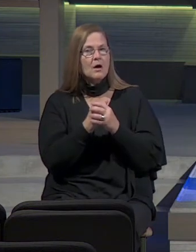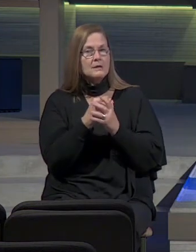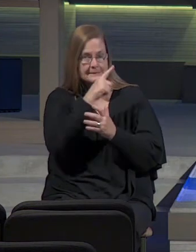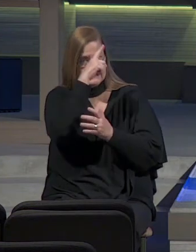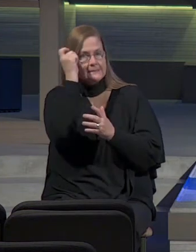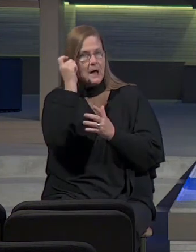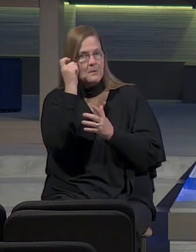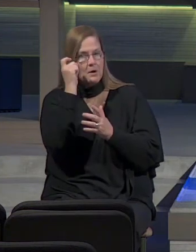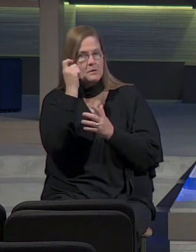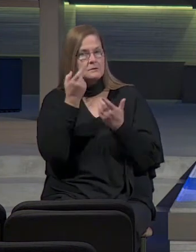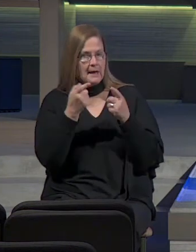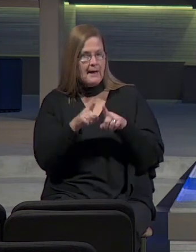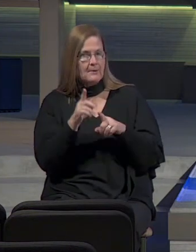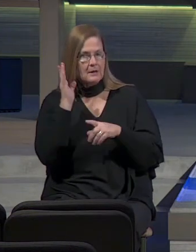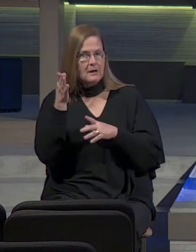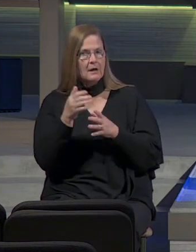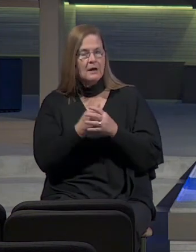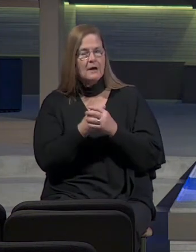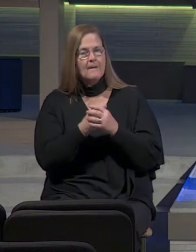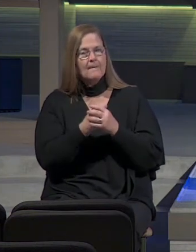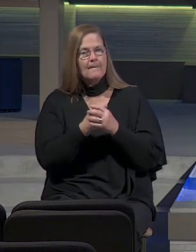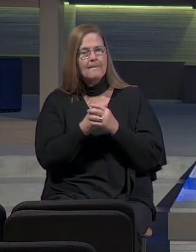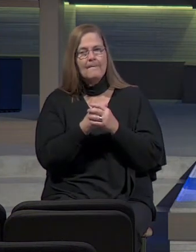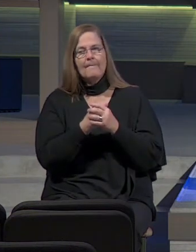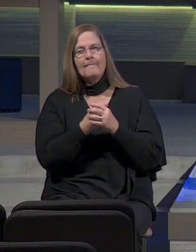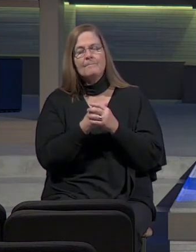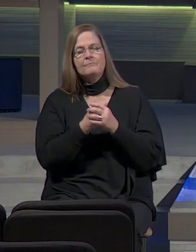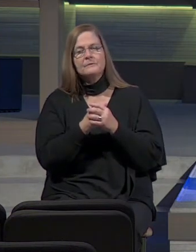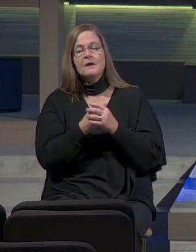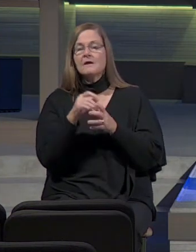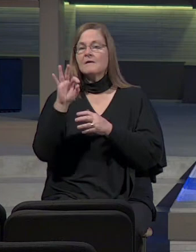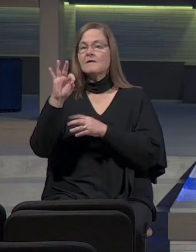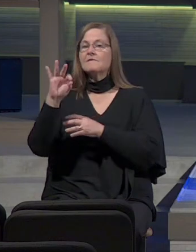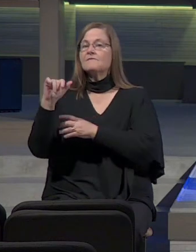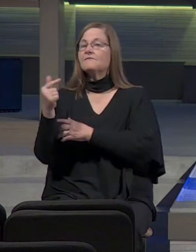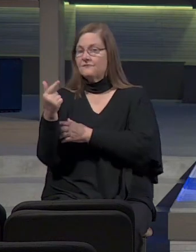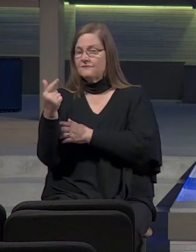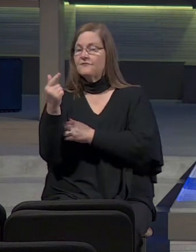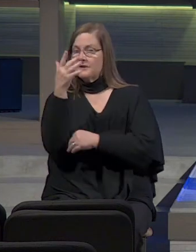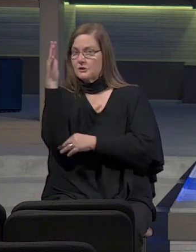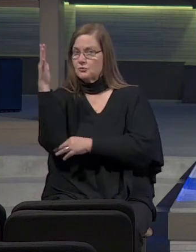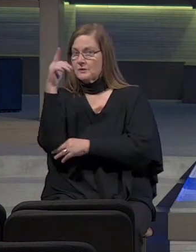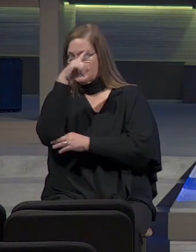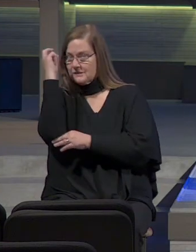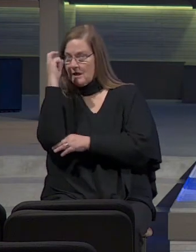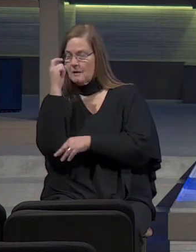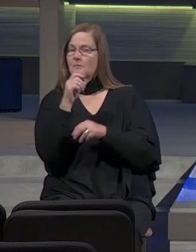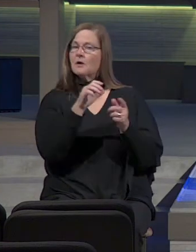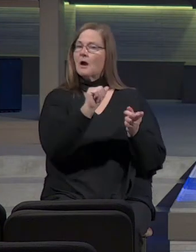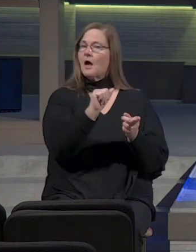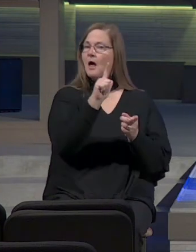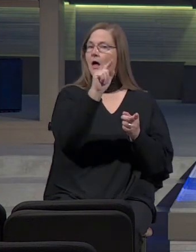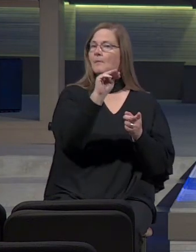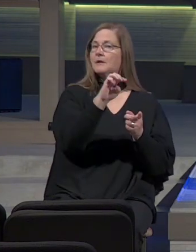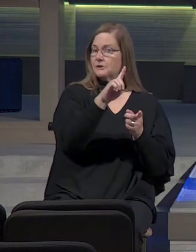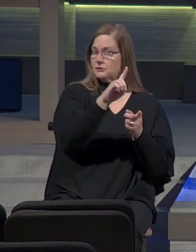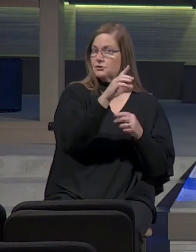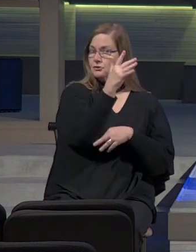summer is coming. Fig tree, summer, almond tree, springtime.